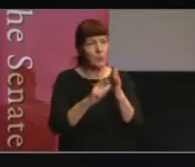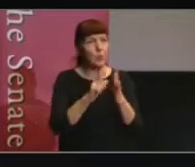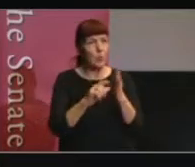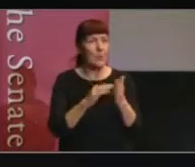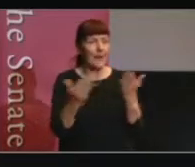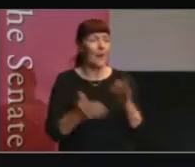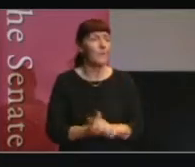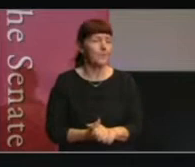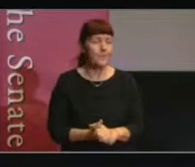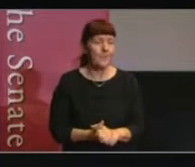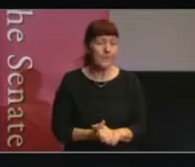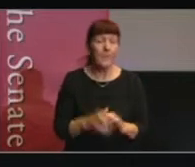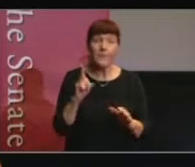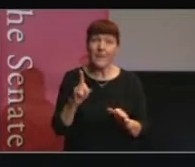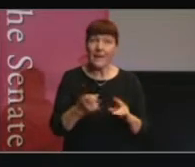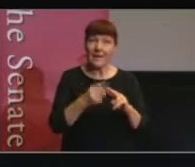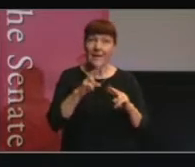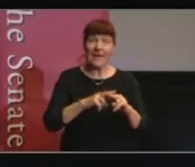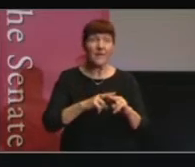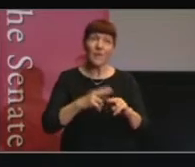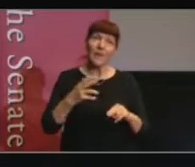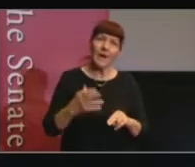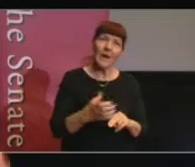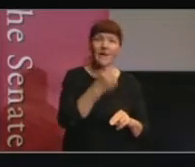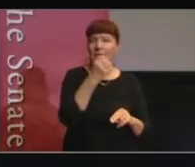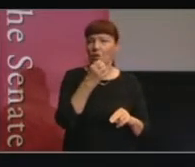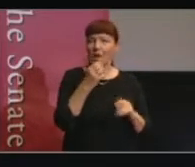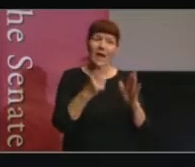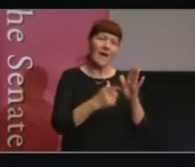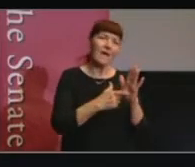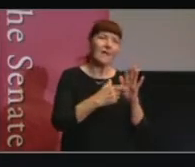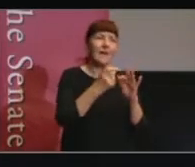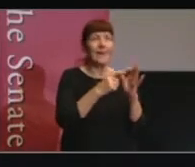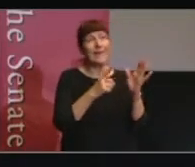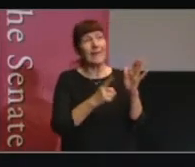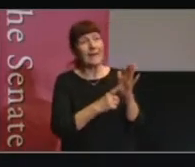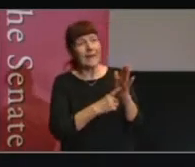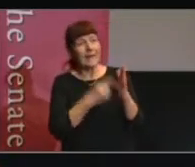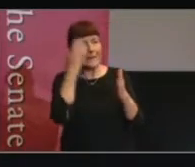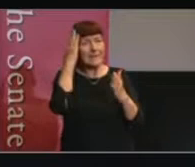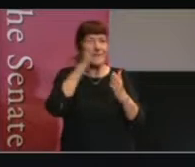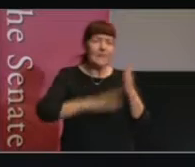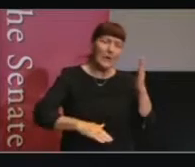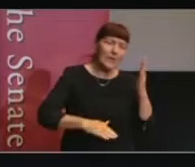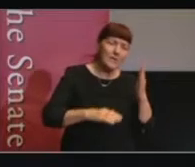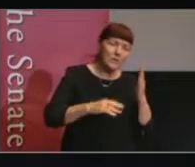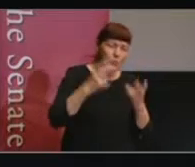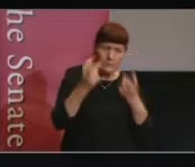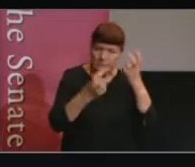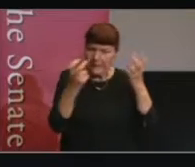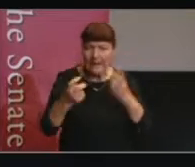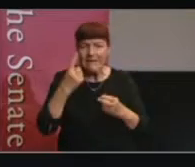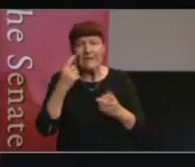you have to have legal qualifications or experience in parliamentary procedure to find things,